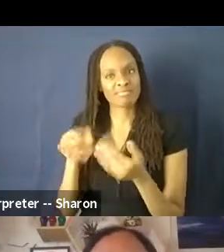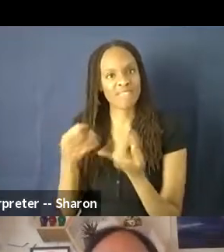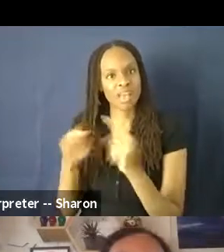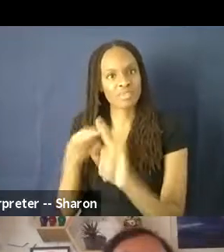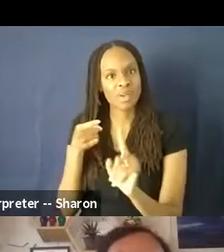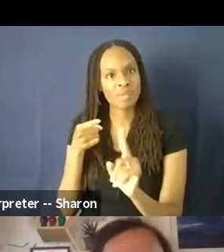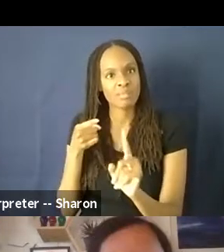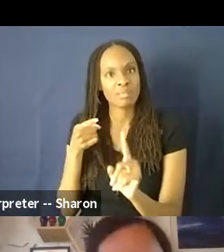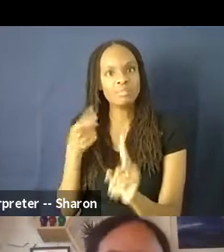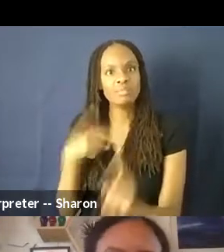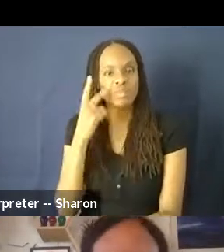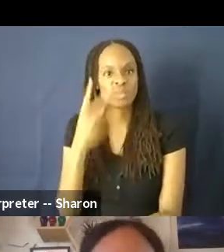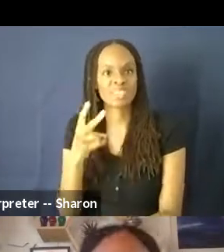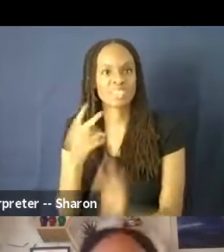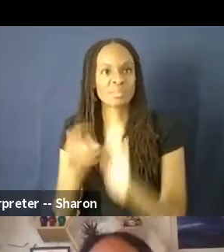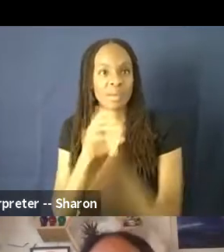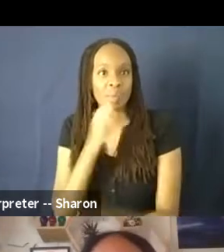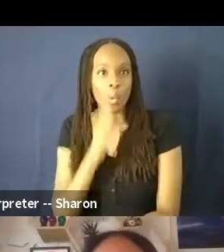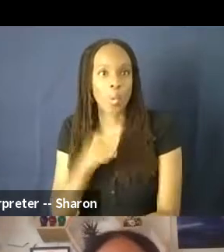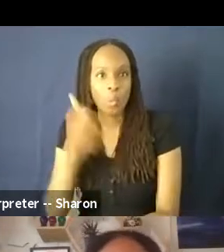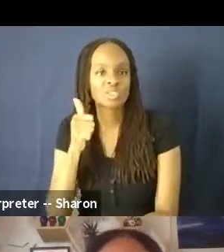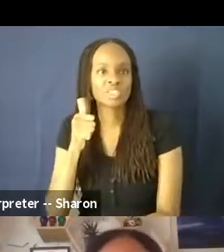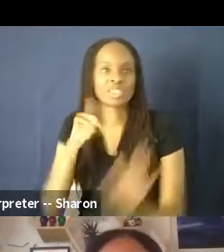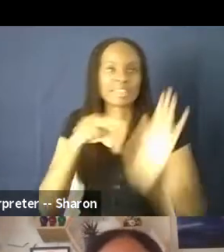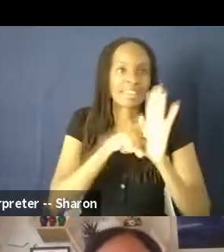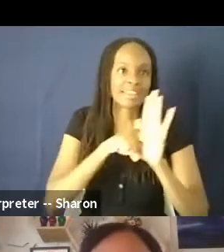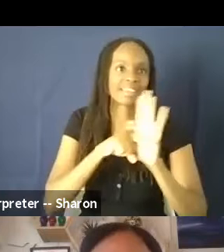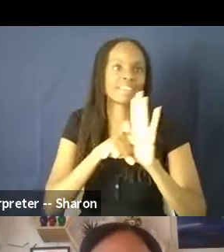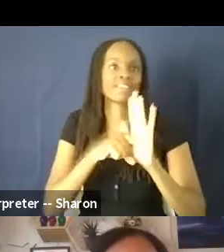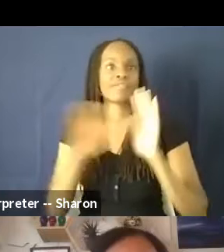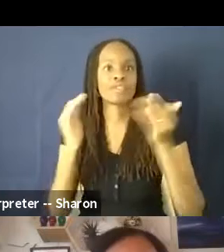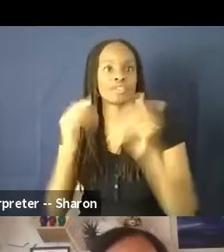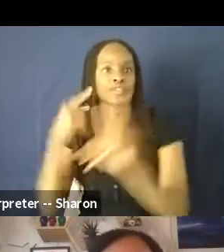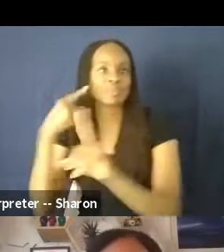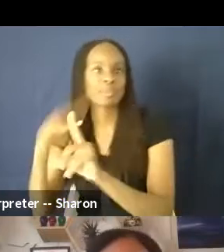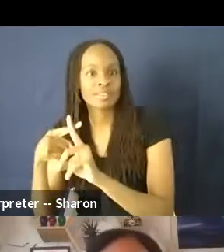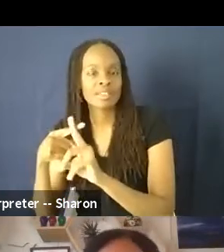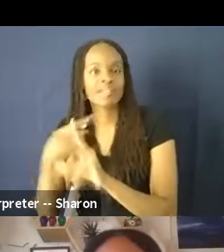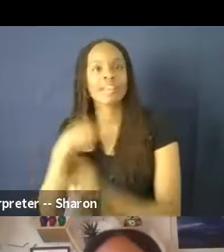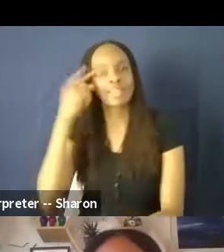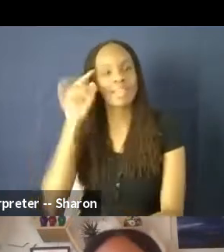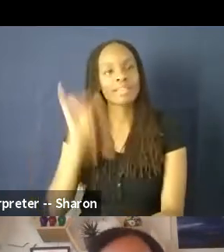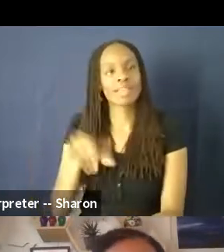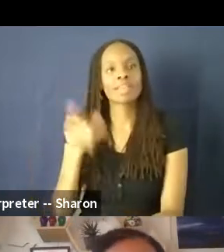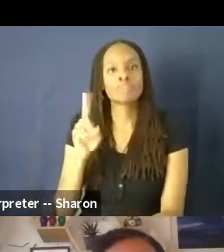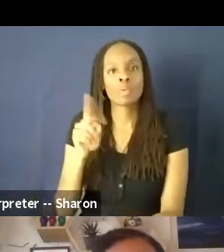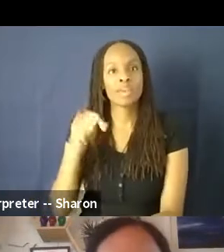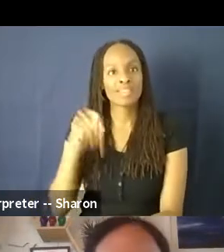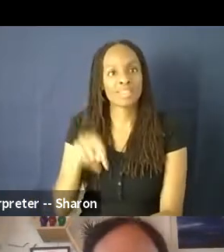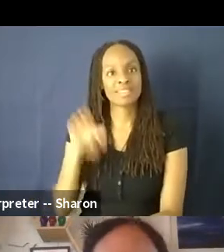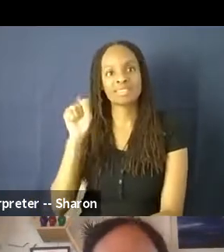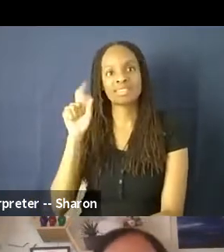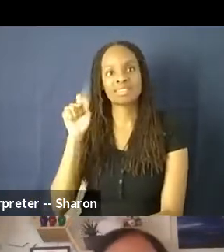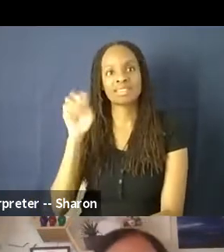really, we see aging as a negative versus a positive. And I think that's where this stereotype has